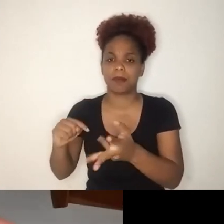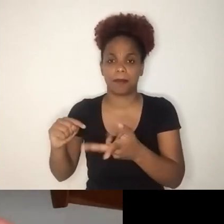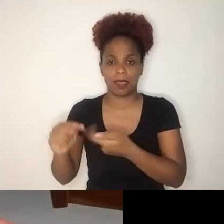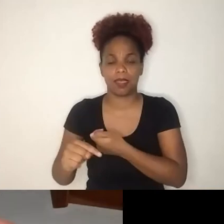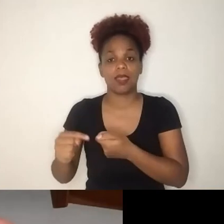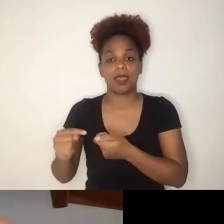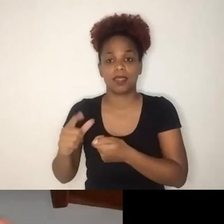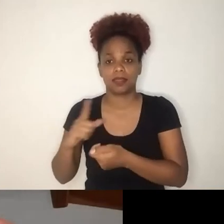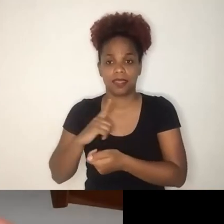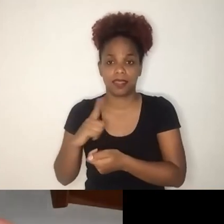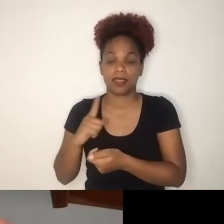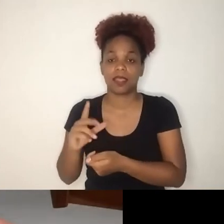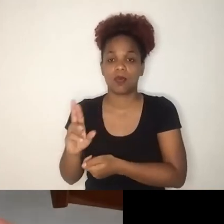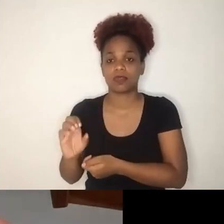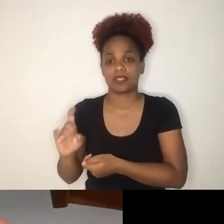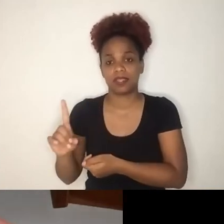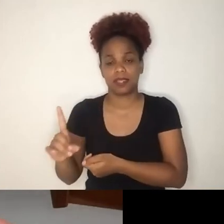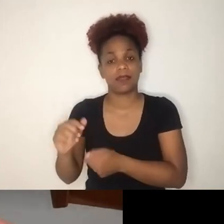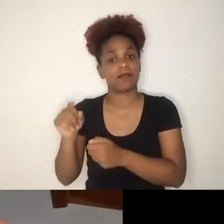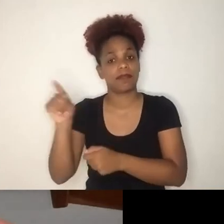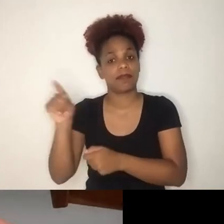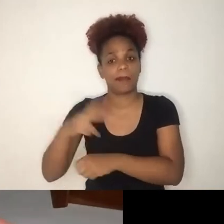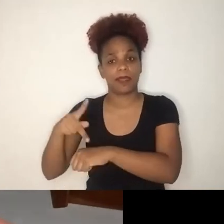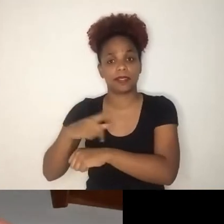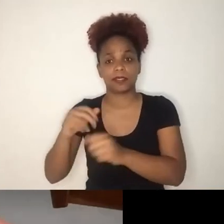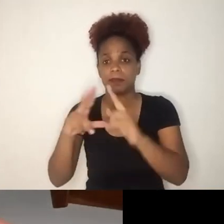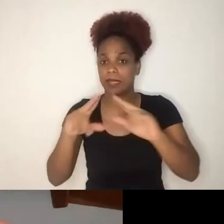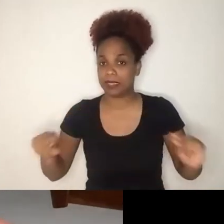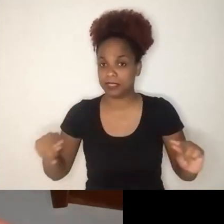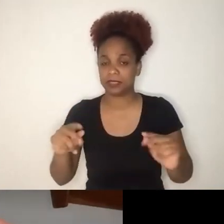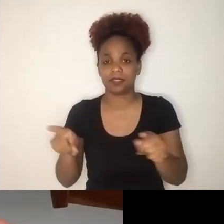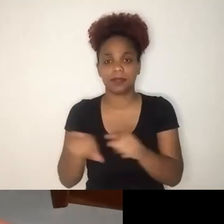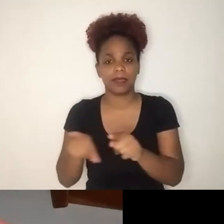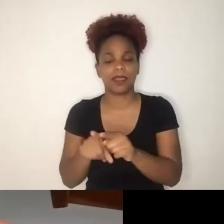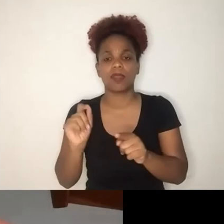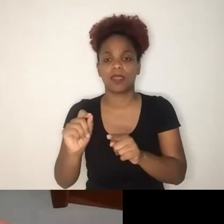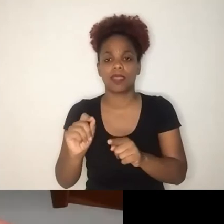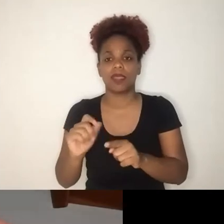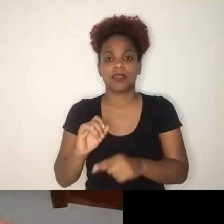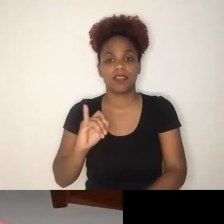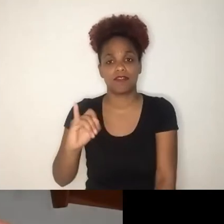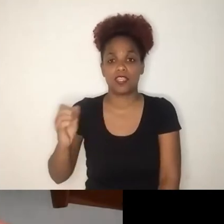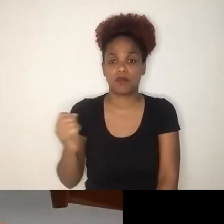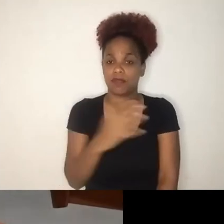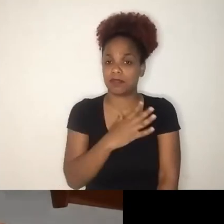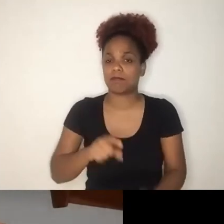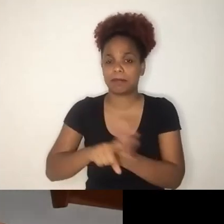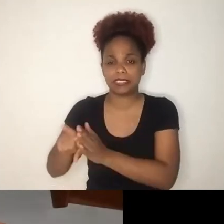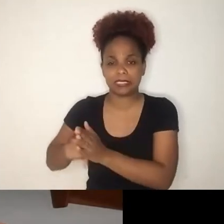Center for Educational Research and Innovation. Before joining the OECD in